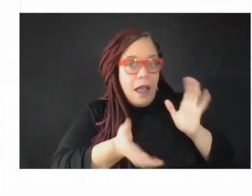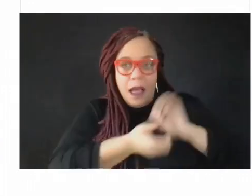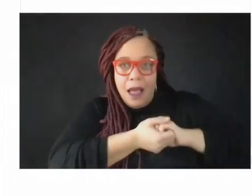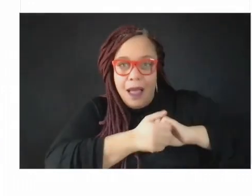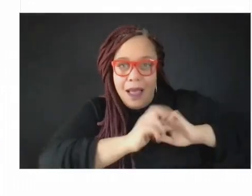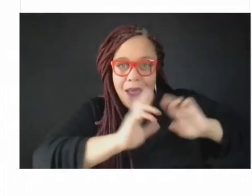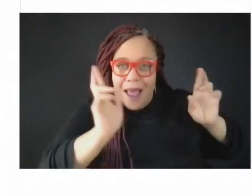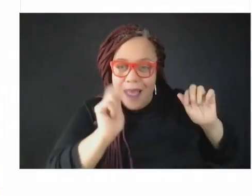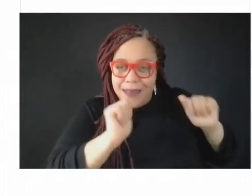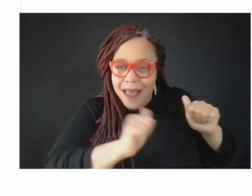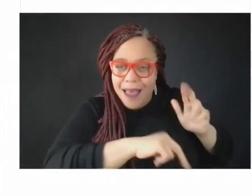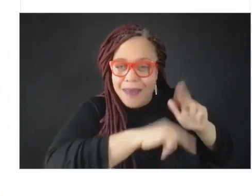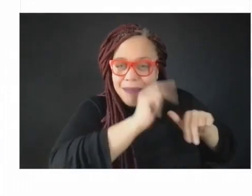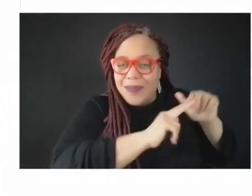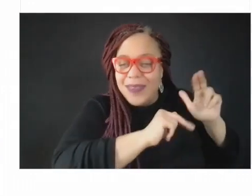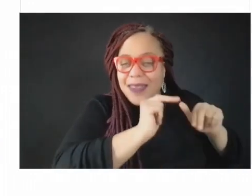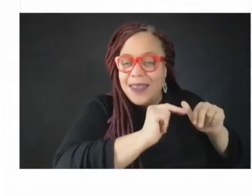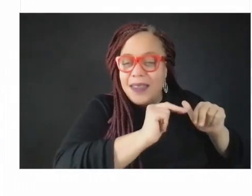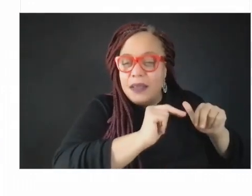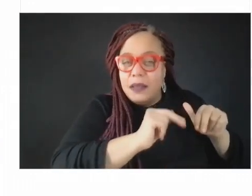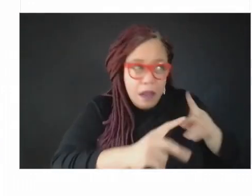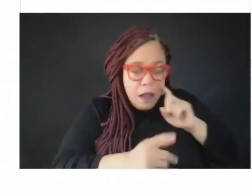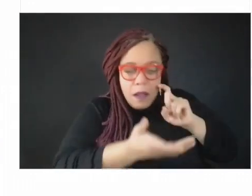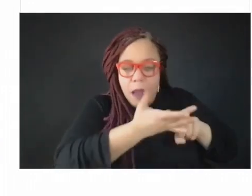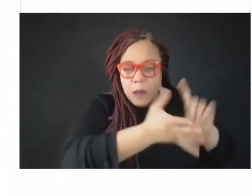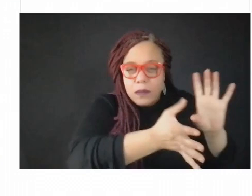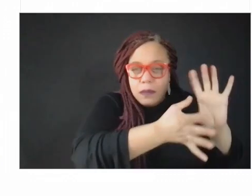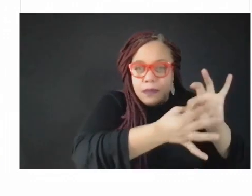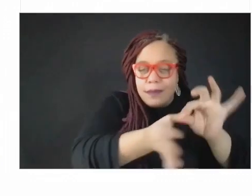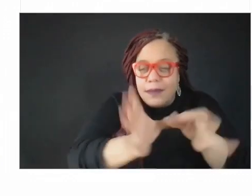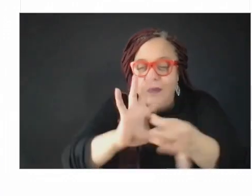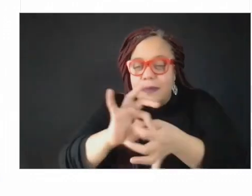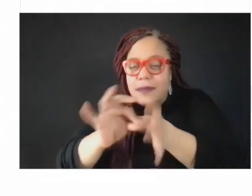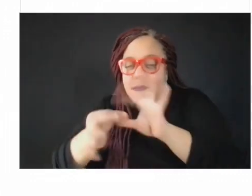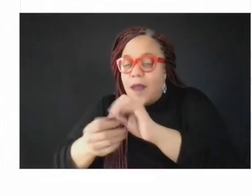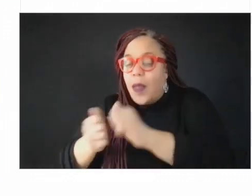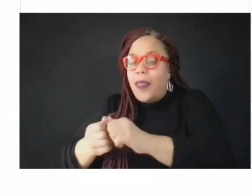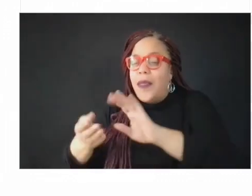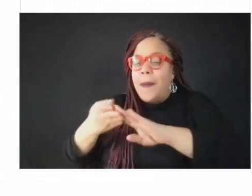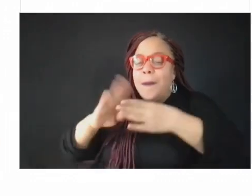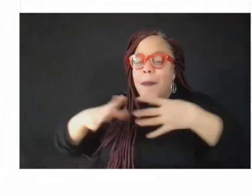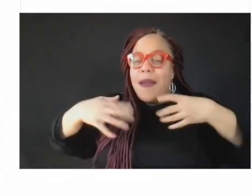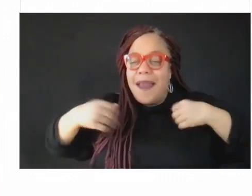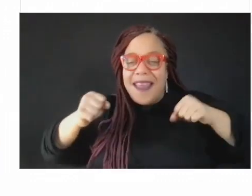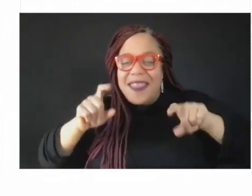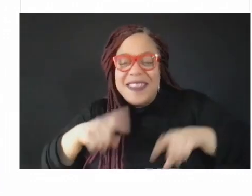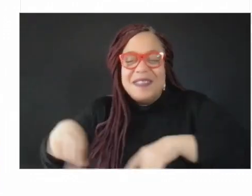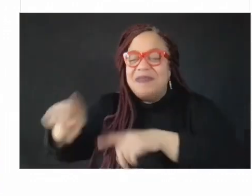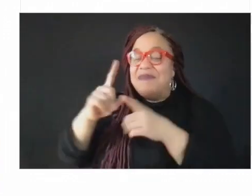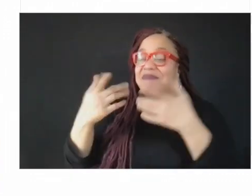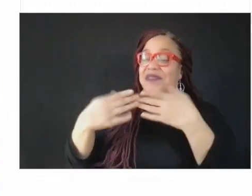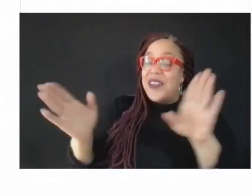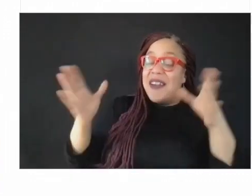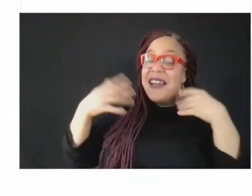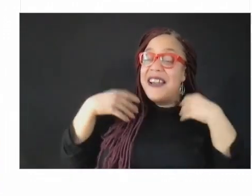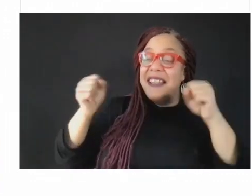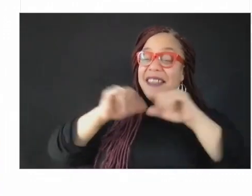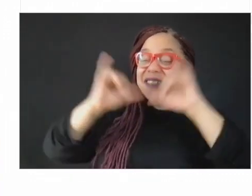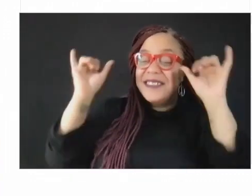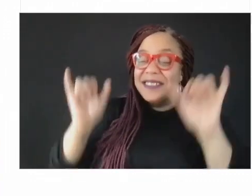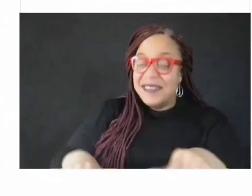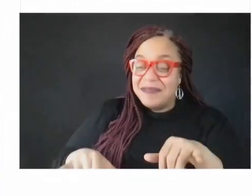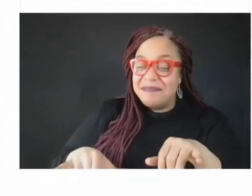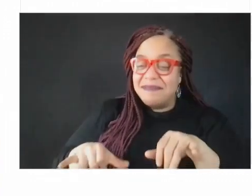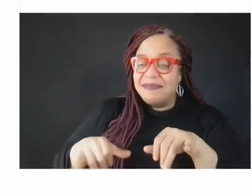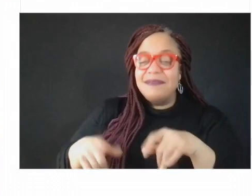between community health systems and public health systems in order to advance some equitable response